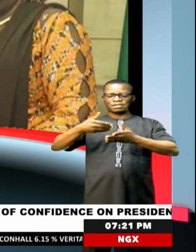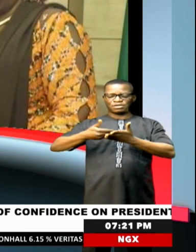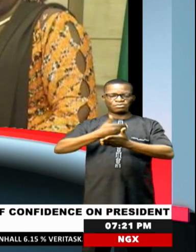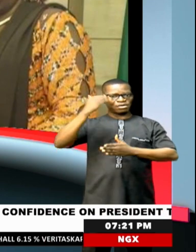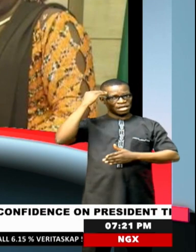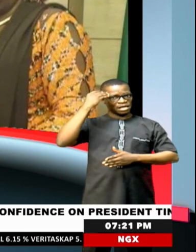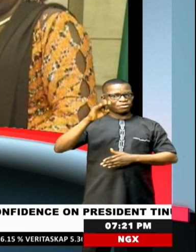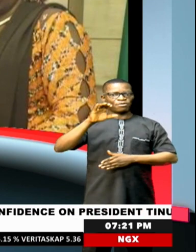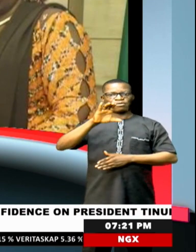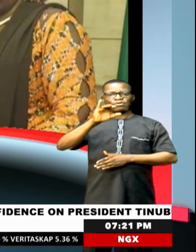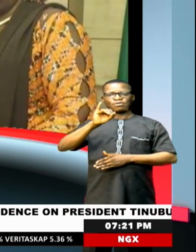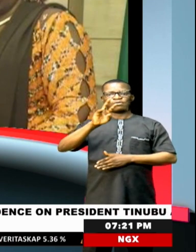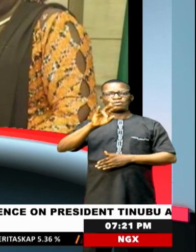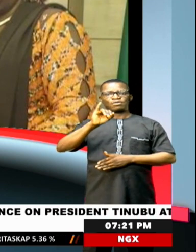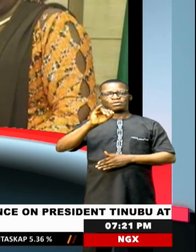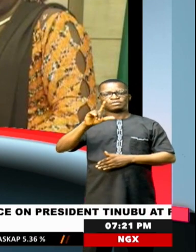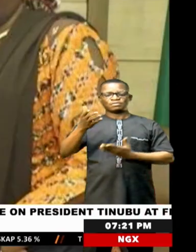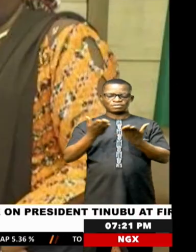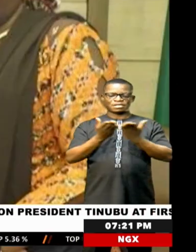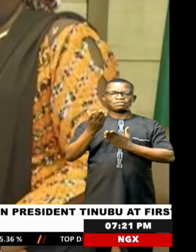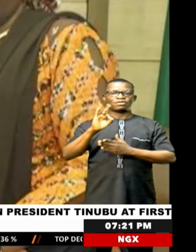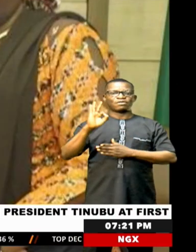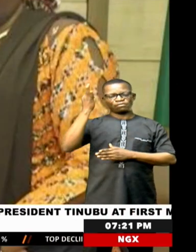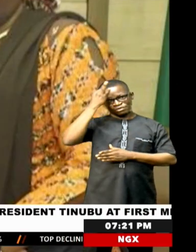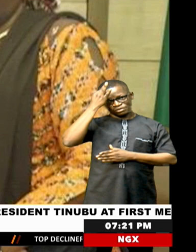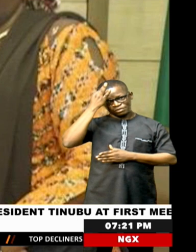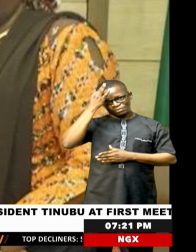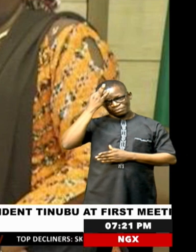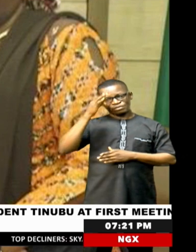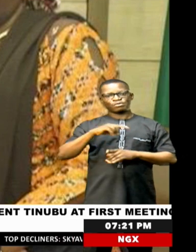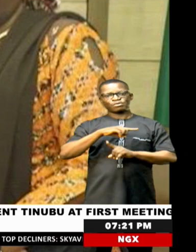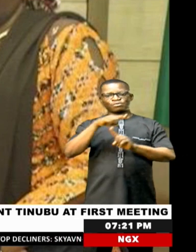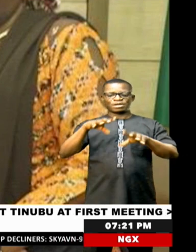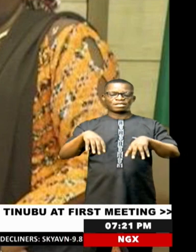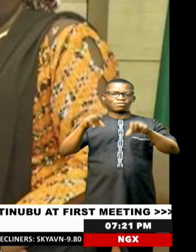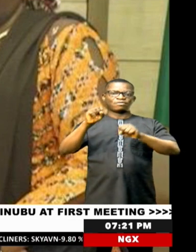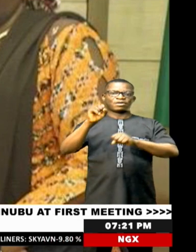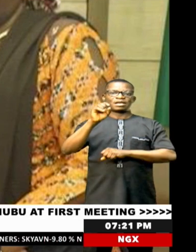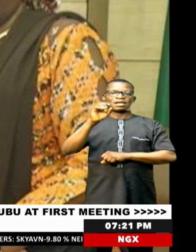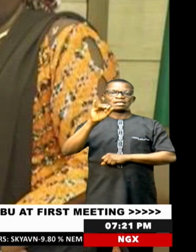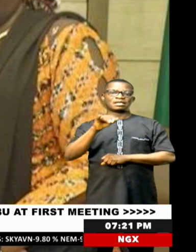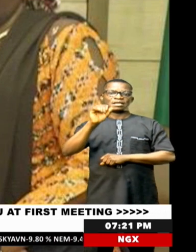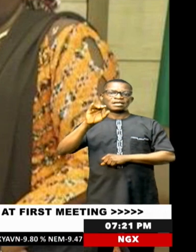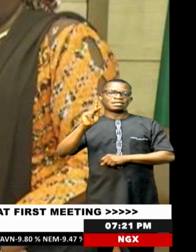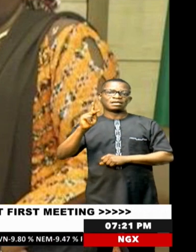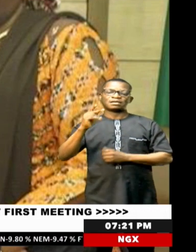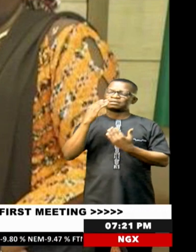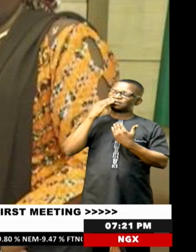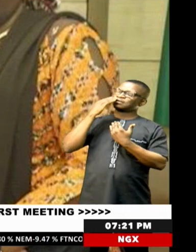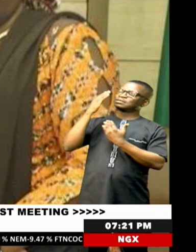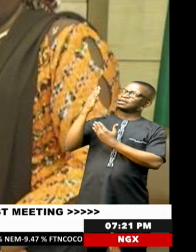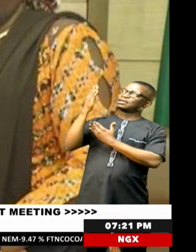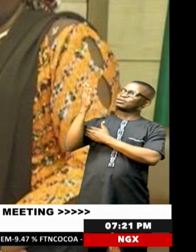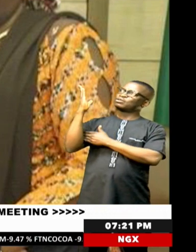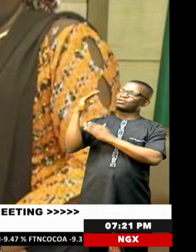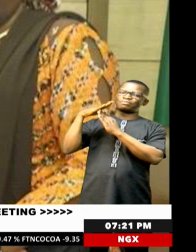of the Civil Service of Federation. While taking over, Didi Esther Walson-Jack thanked God Almighty for taking